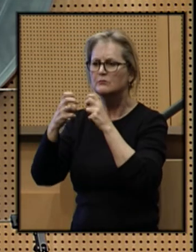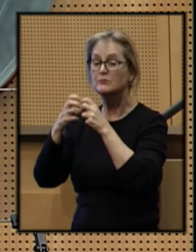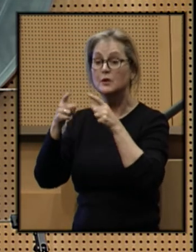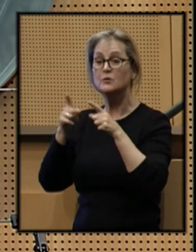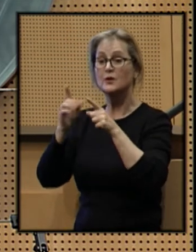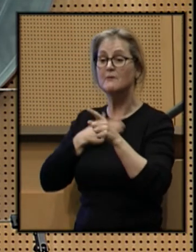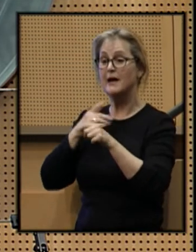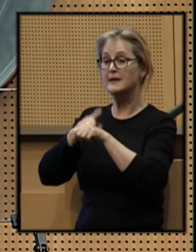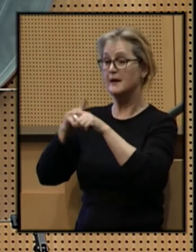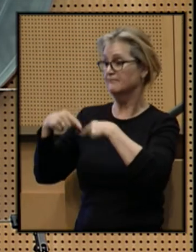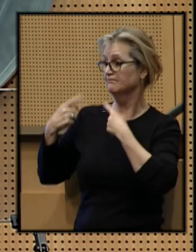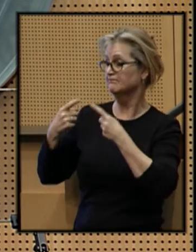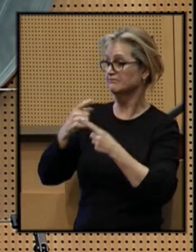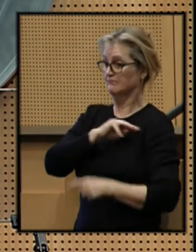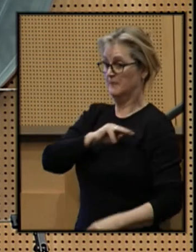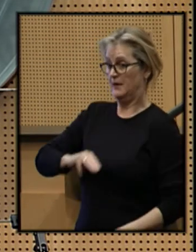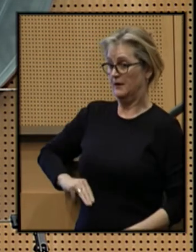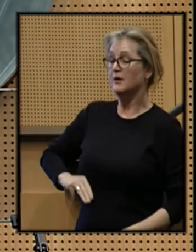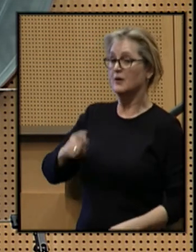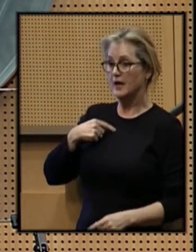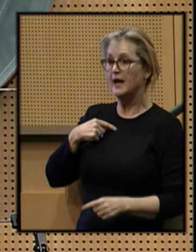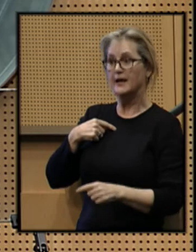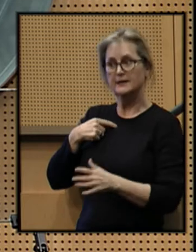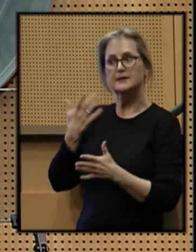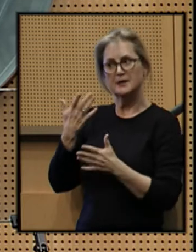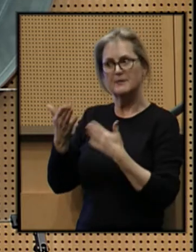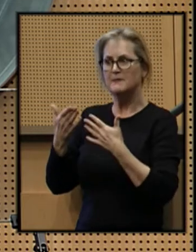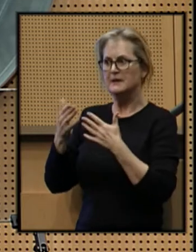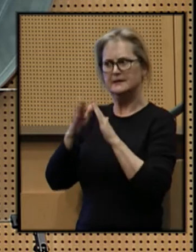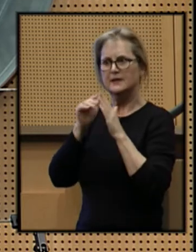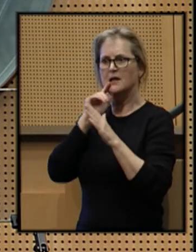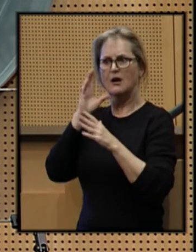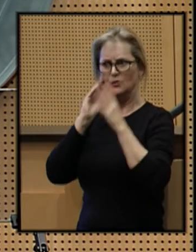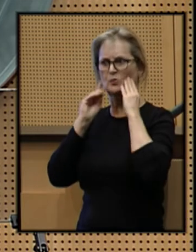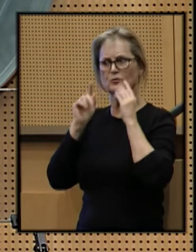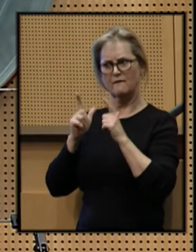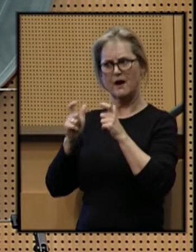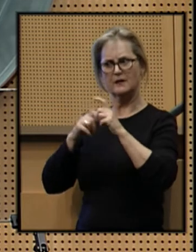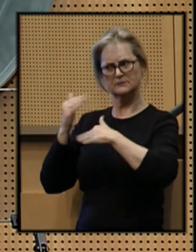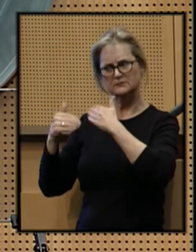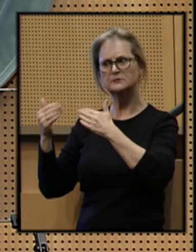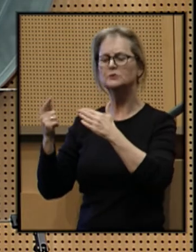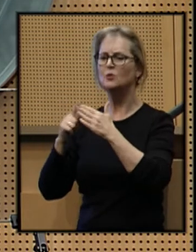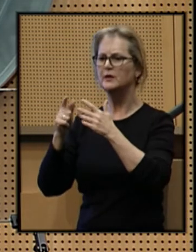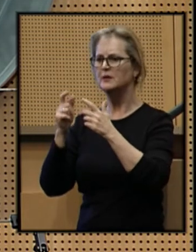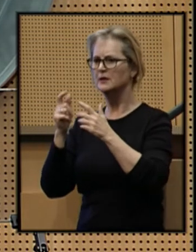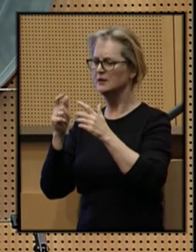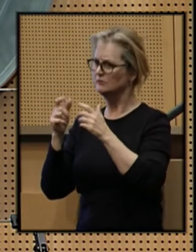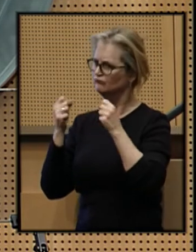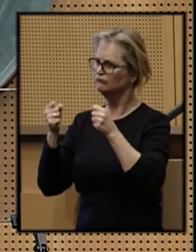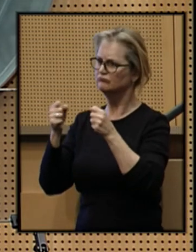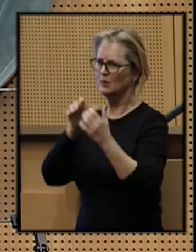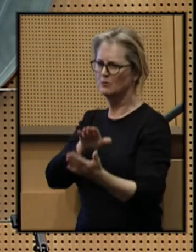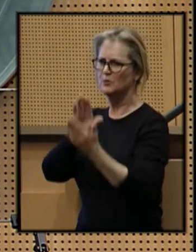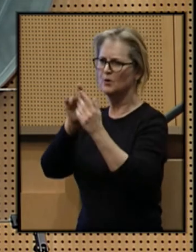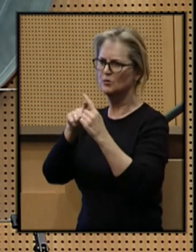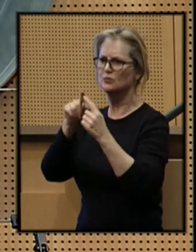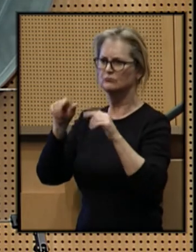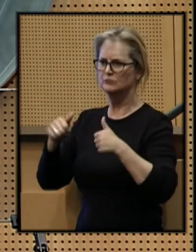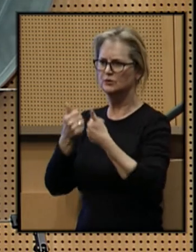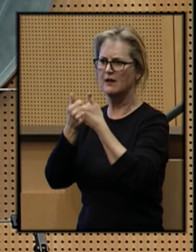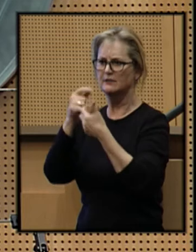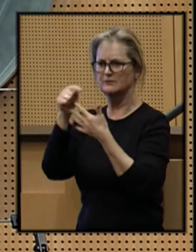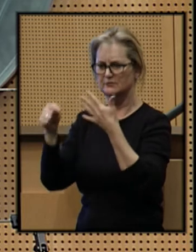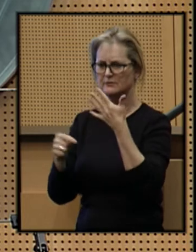during my time as mayor, at a pace the city is perhaps not used to, we have taken a vigorous approach to these challenges.